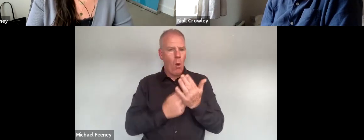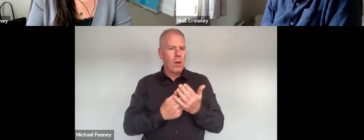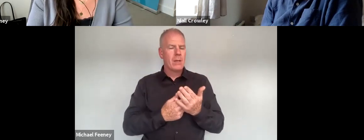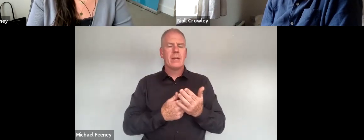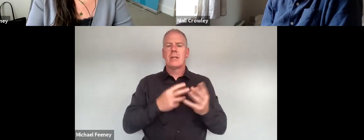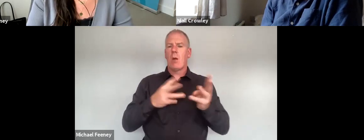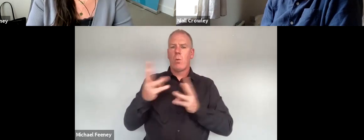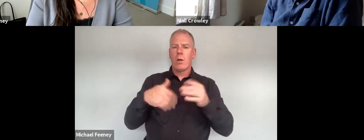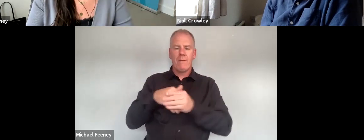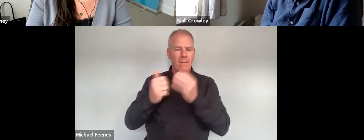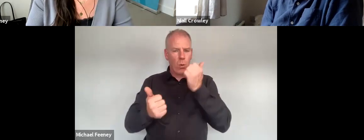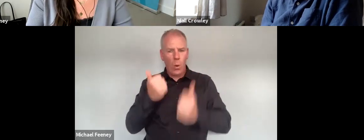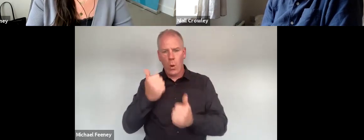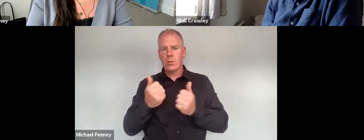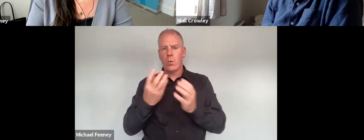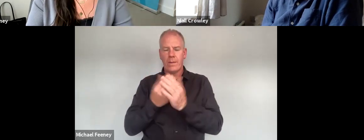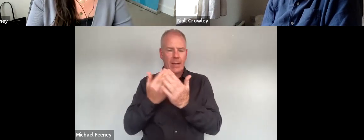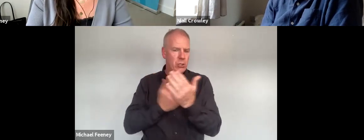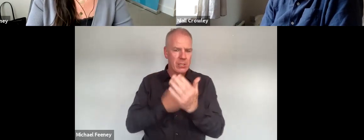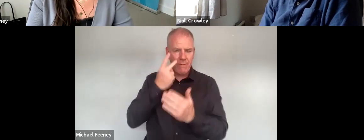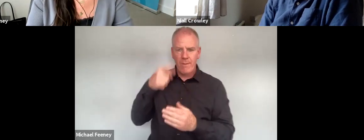curiae work in our legislative review